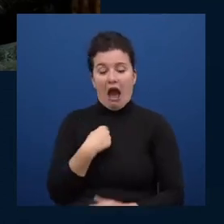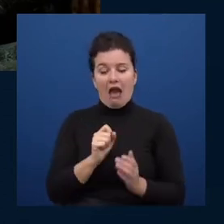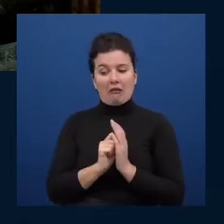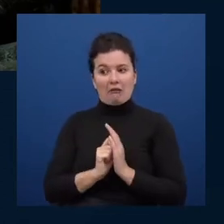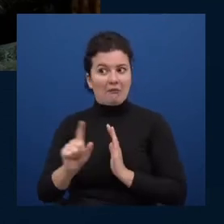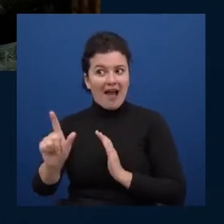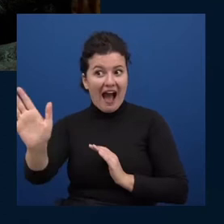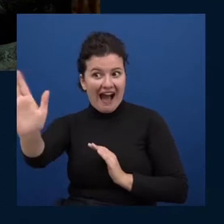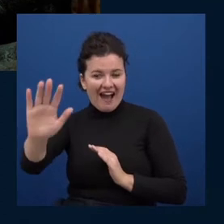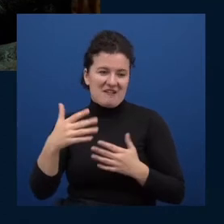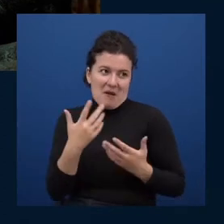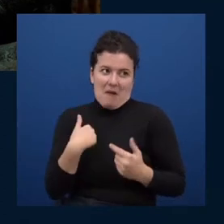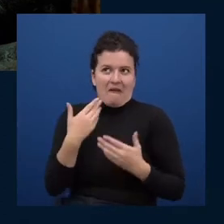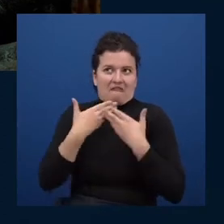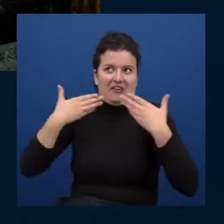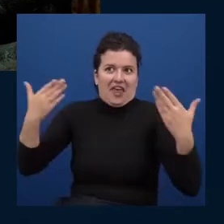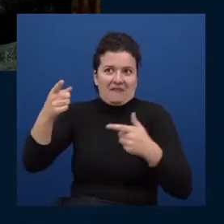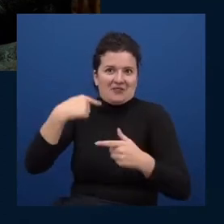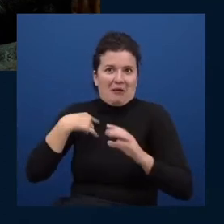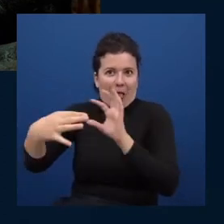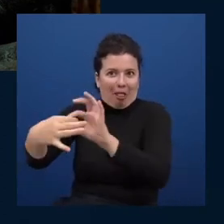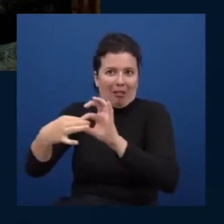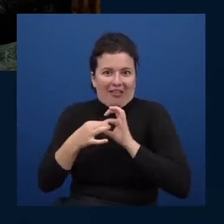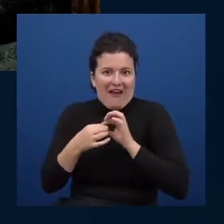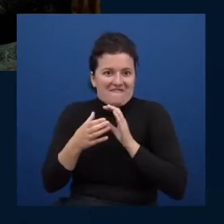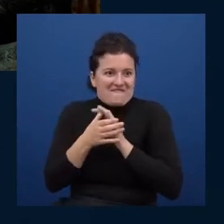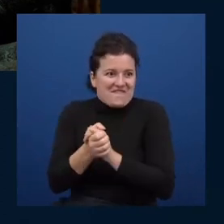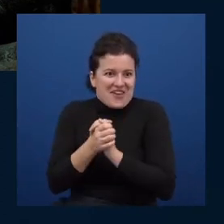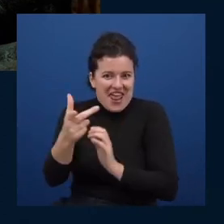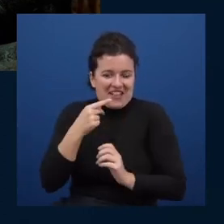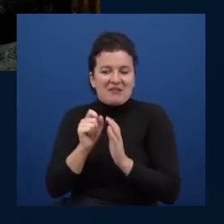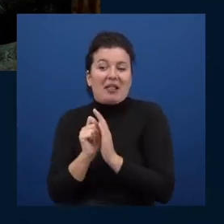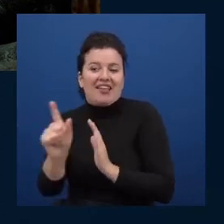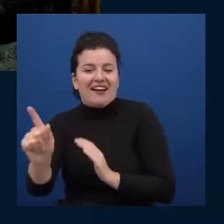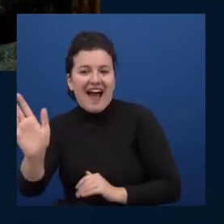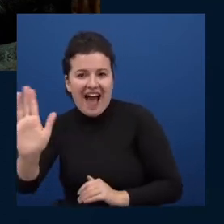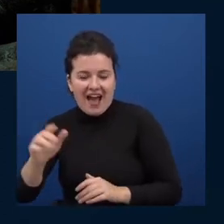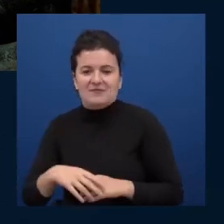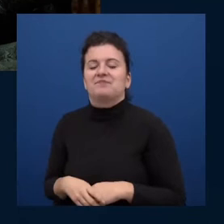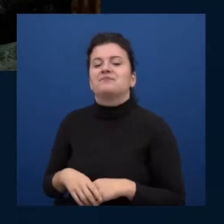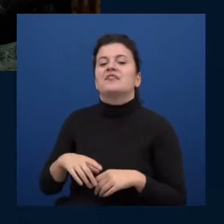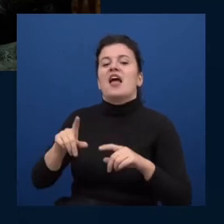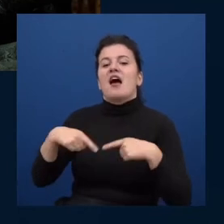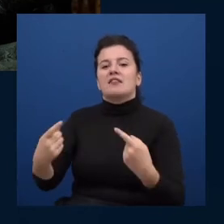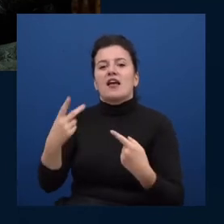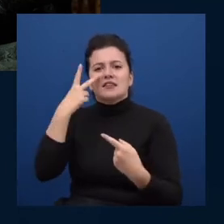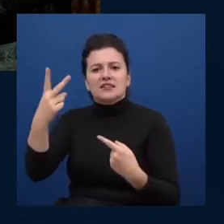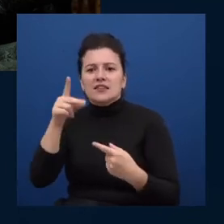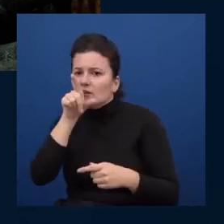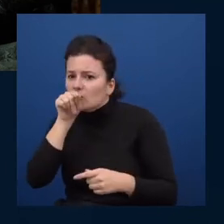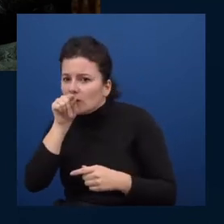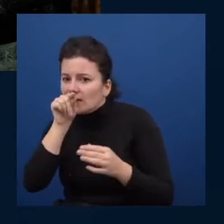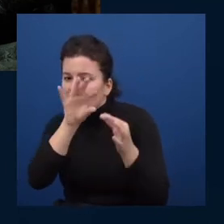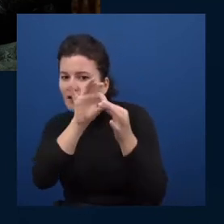friends with so-and-so like you know so uh then i noticed that he tagged his tweet with a location and it says